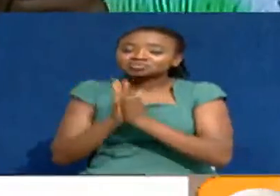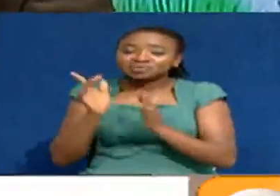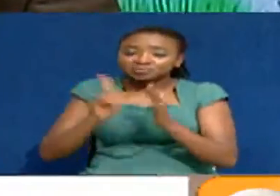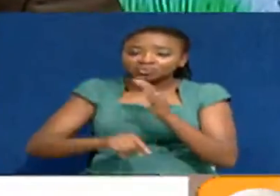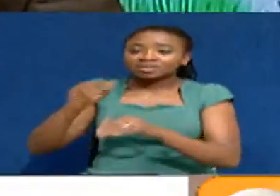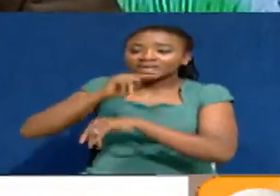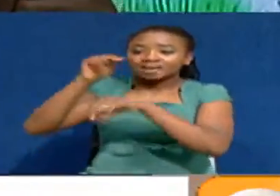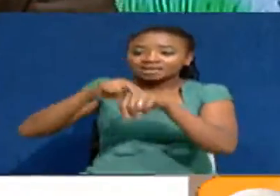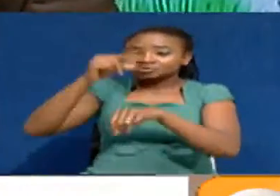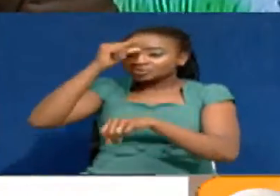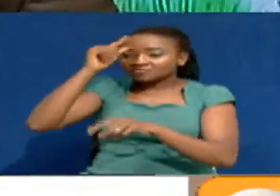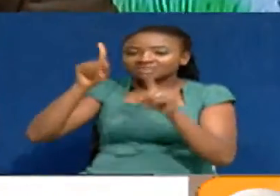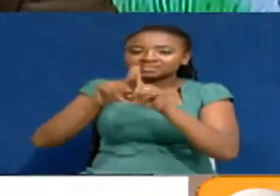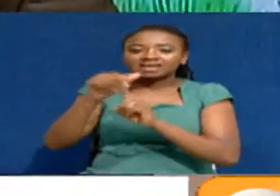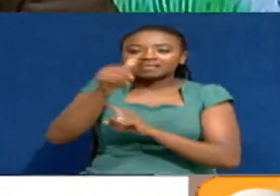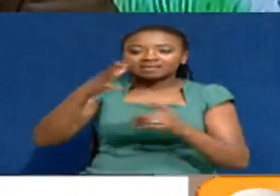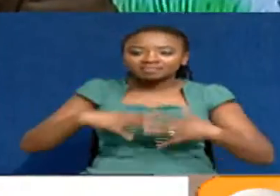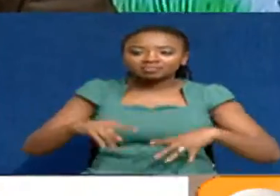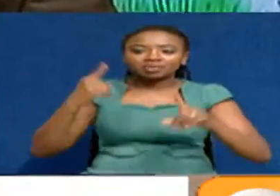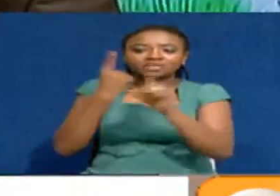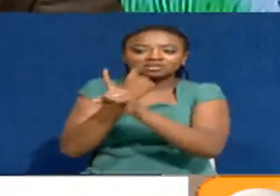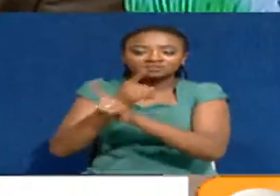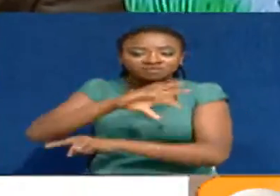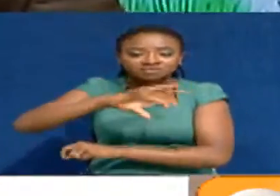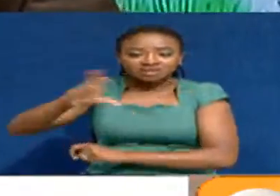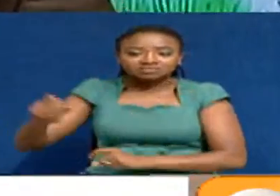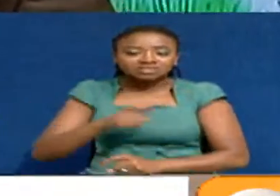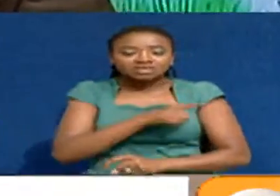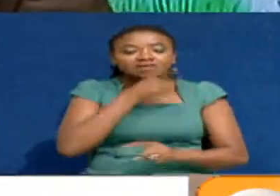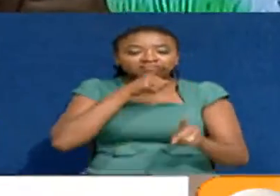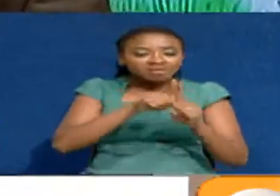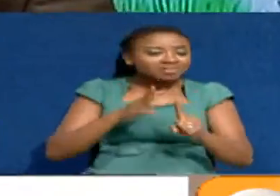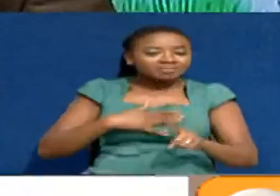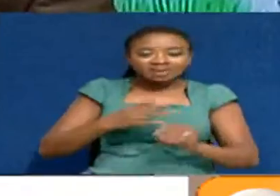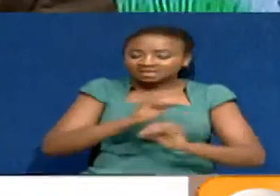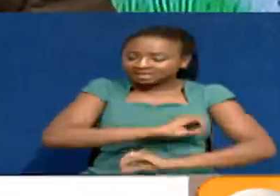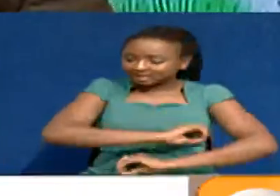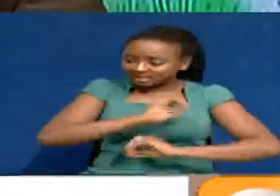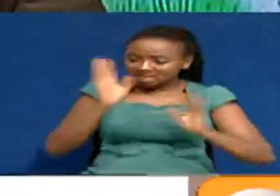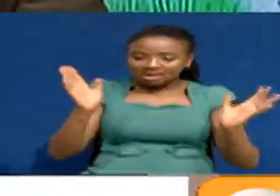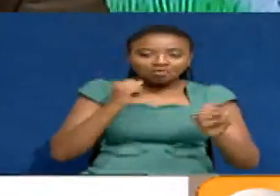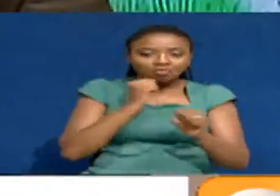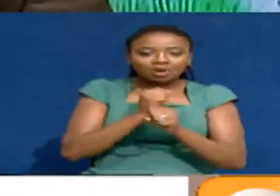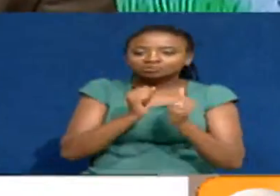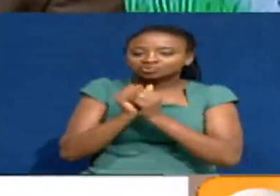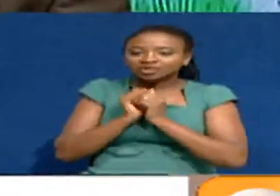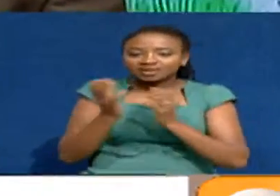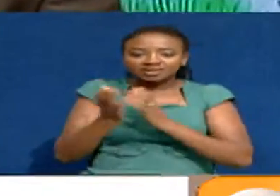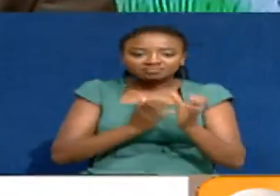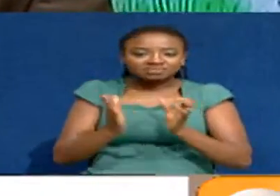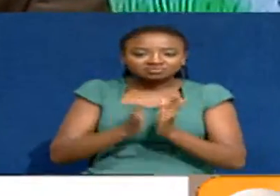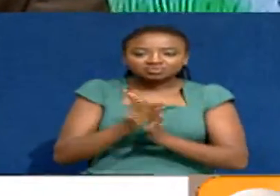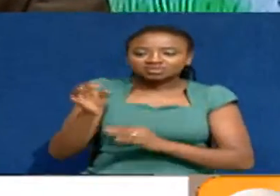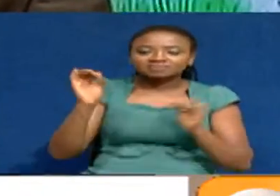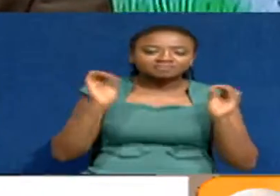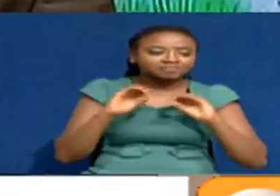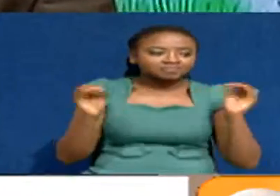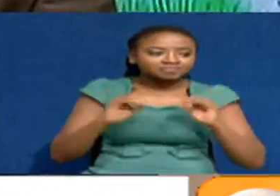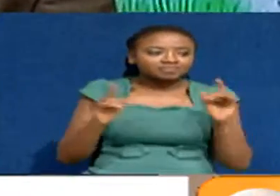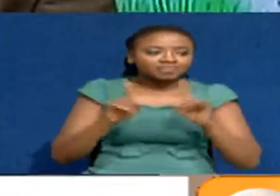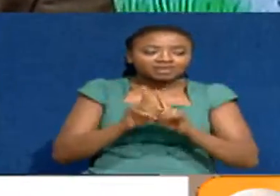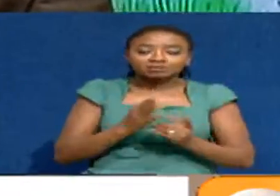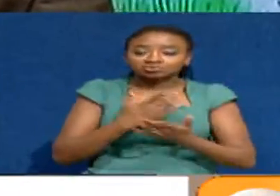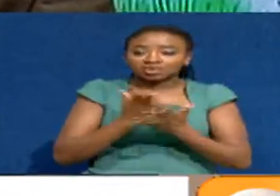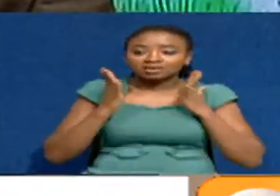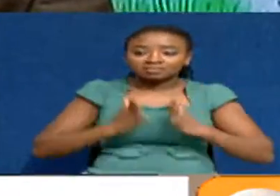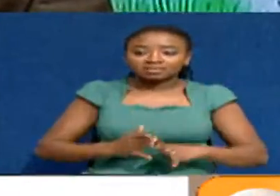and other people in other counties. And my brother was clear we didn't do business with Nyeri County. And anybody who has evidence we have done business